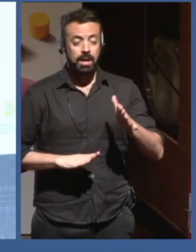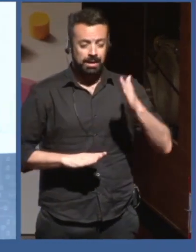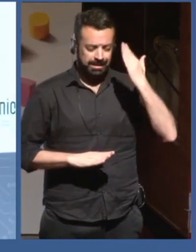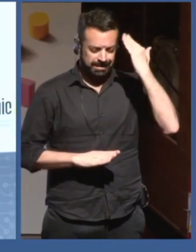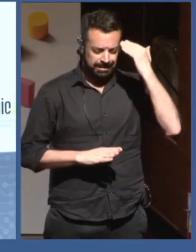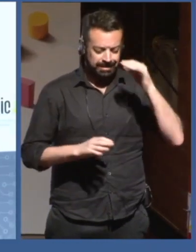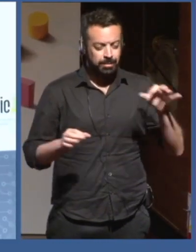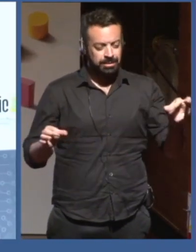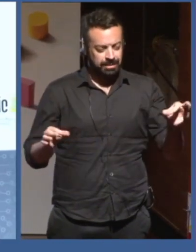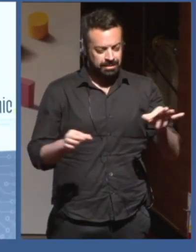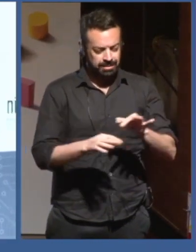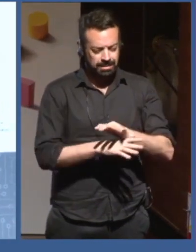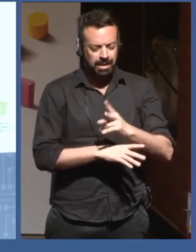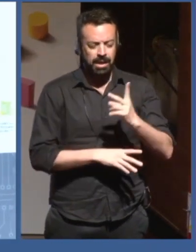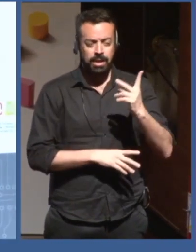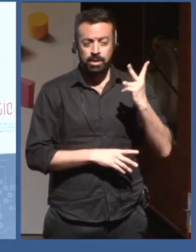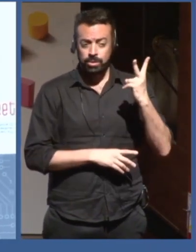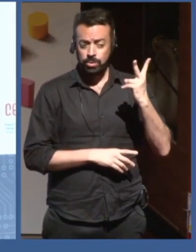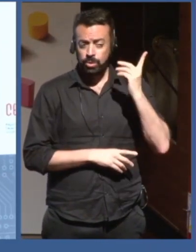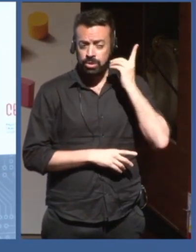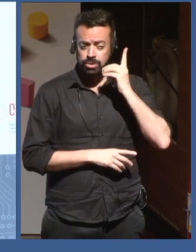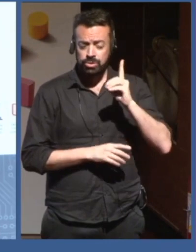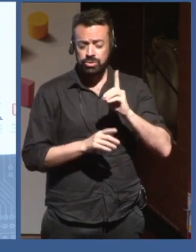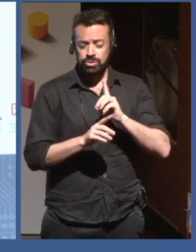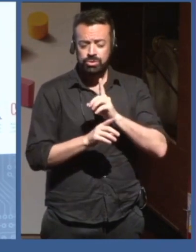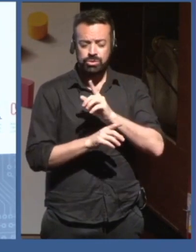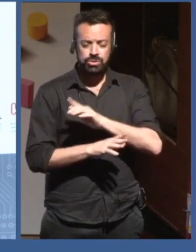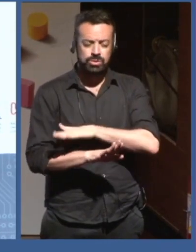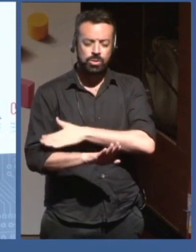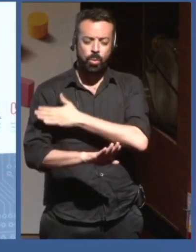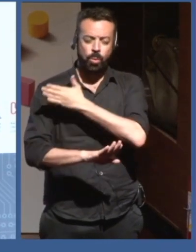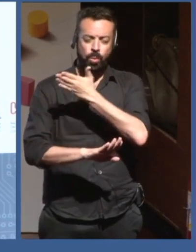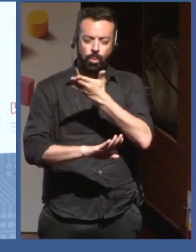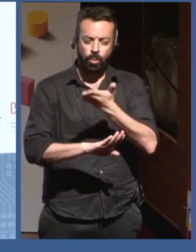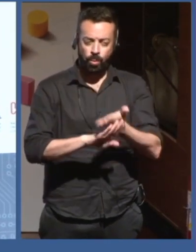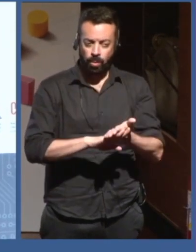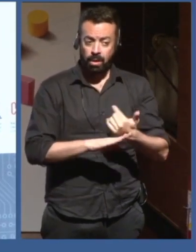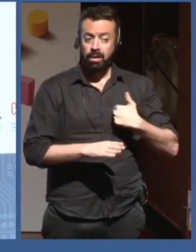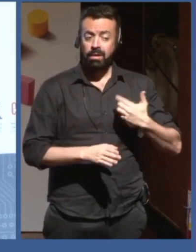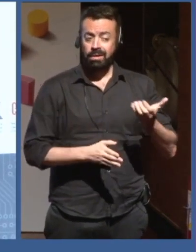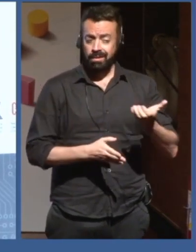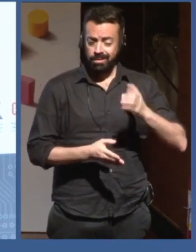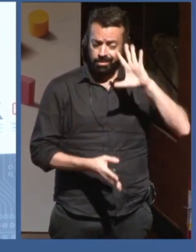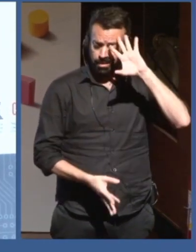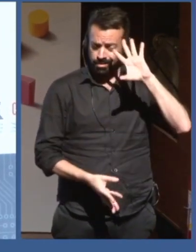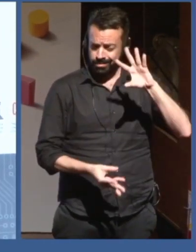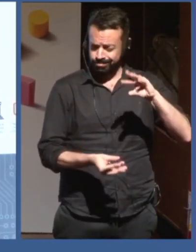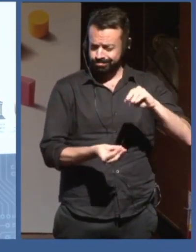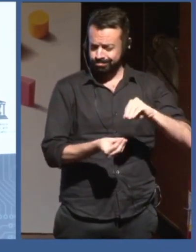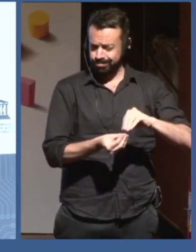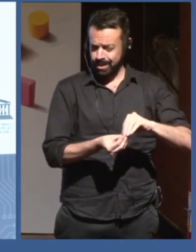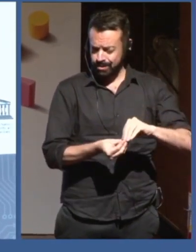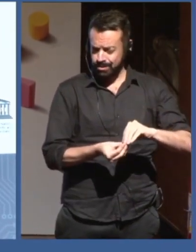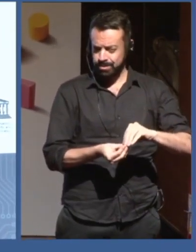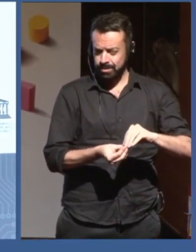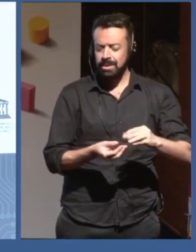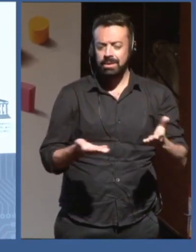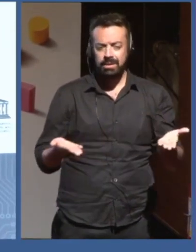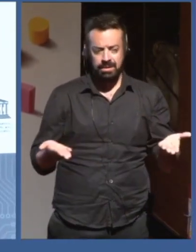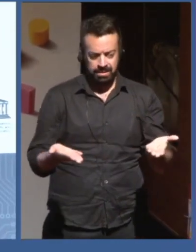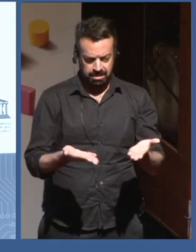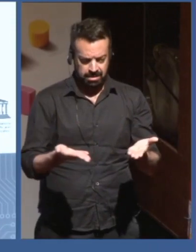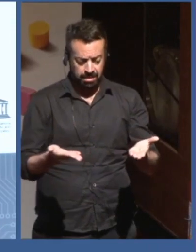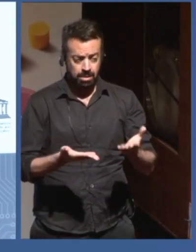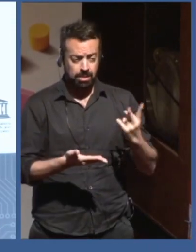days. So, well, I'll try to close these very, yeah, very interesting two days of discussions